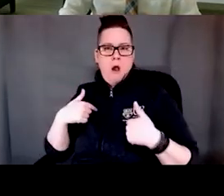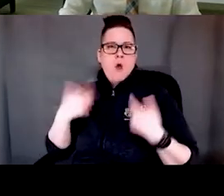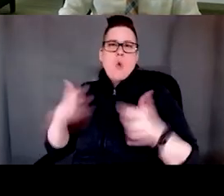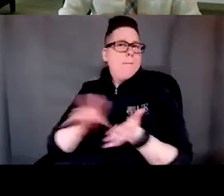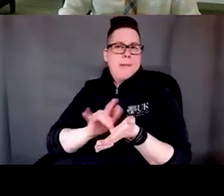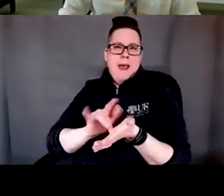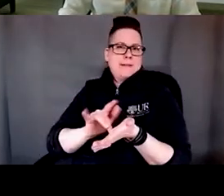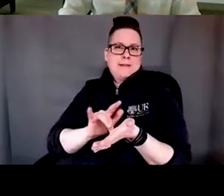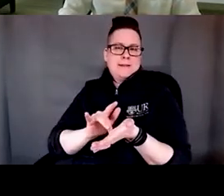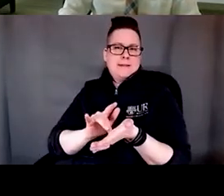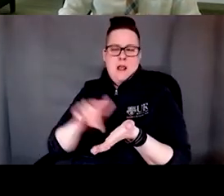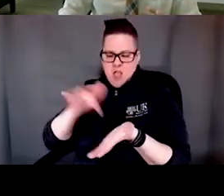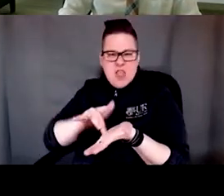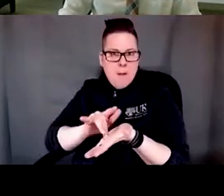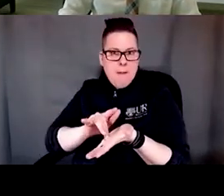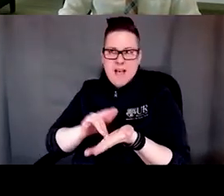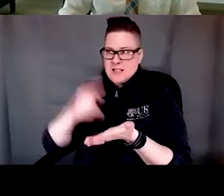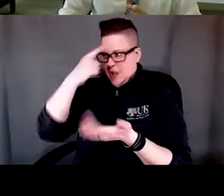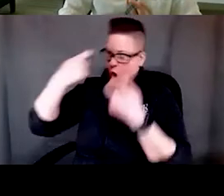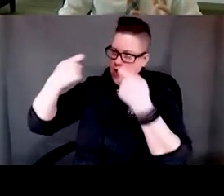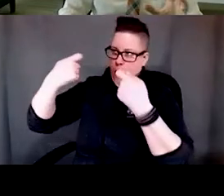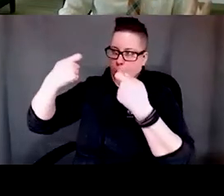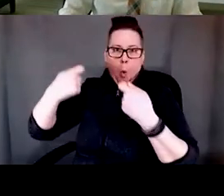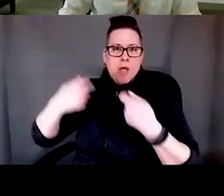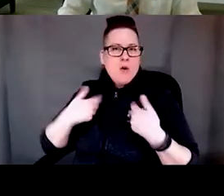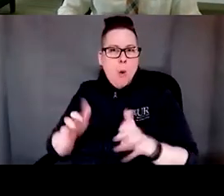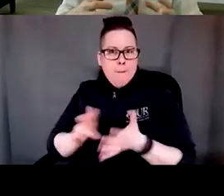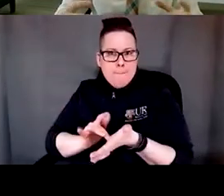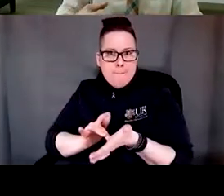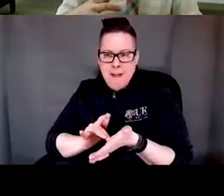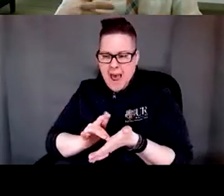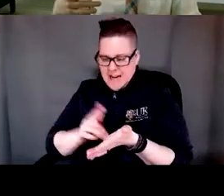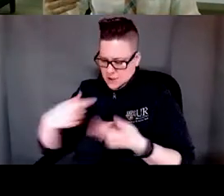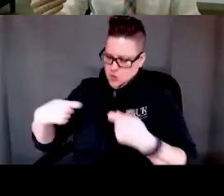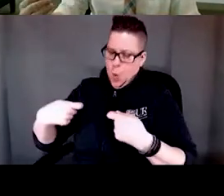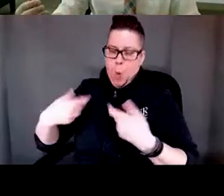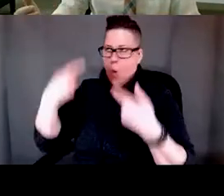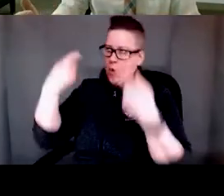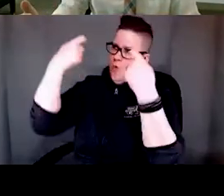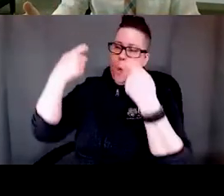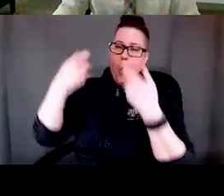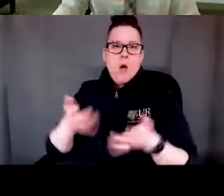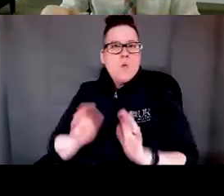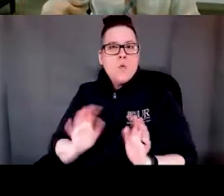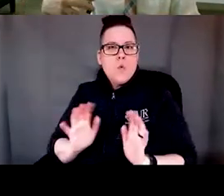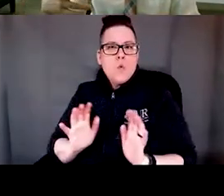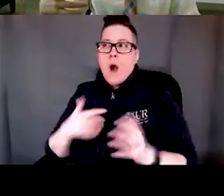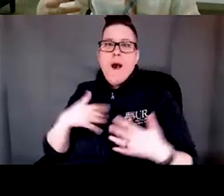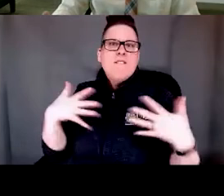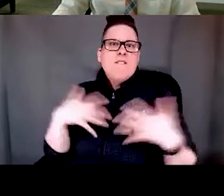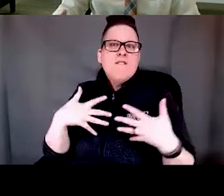medication to be controlling, you know, my thoughts. I don't want them to control in my brain. I don't fear the addiction